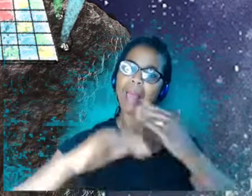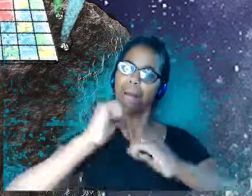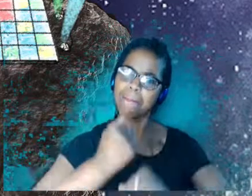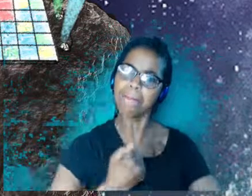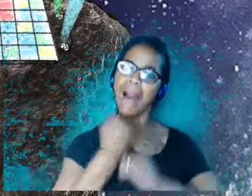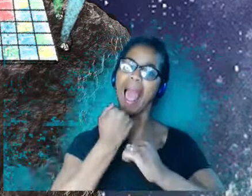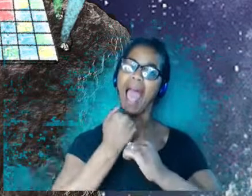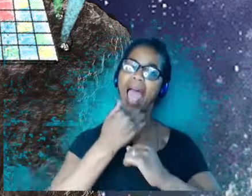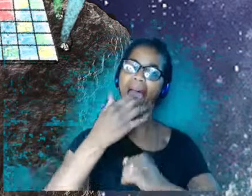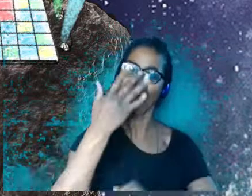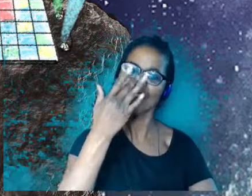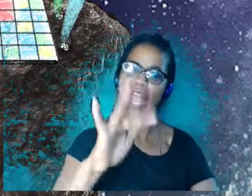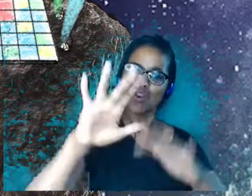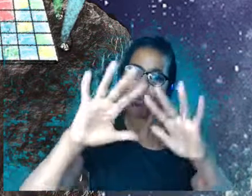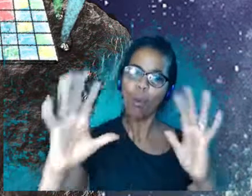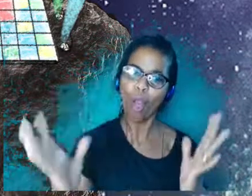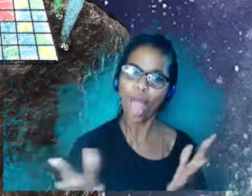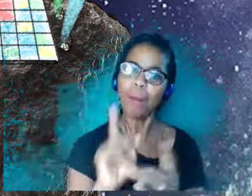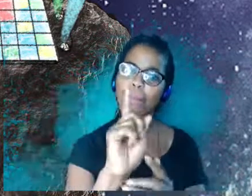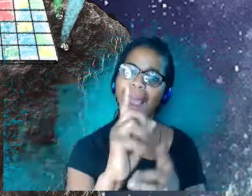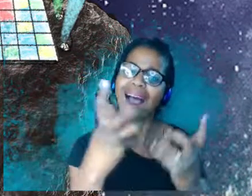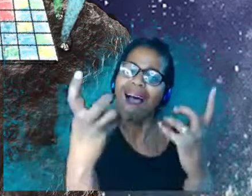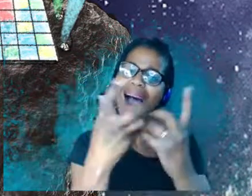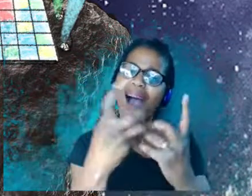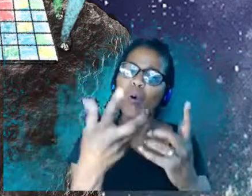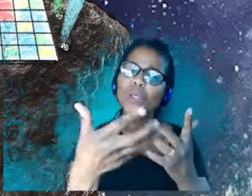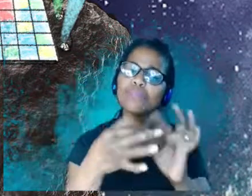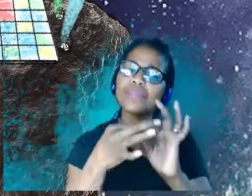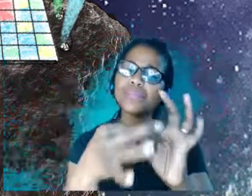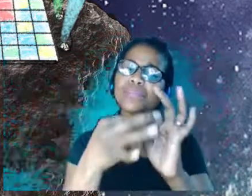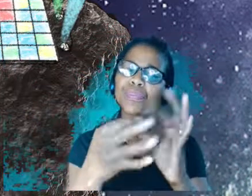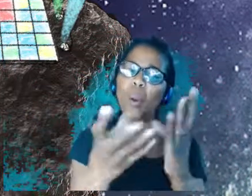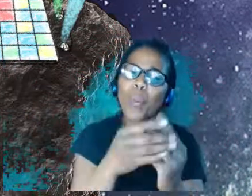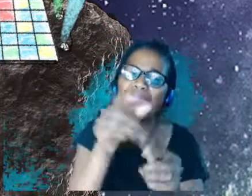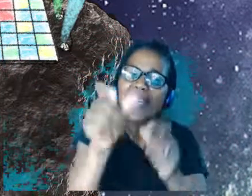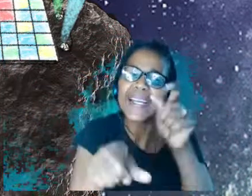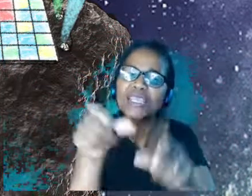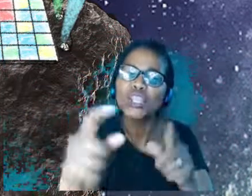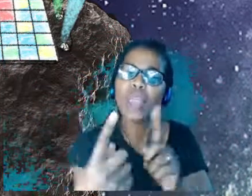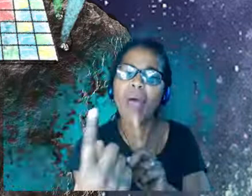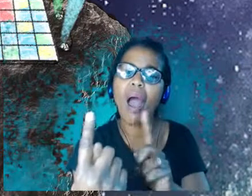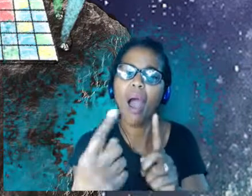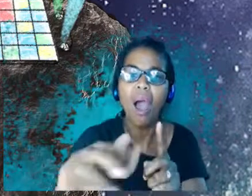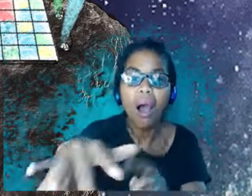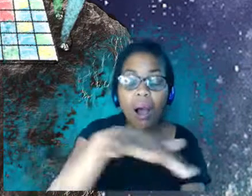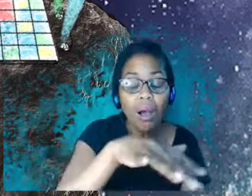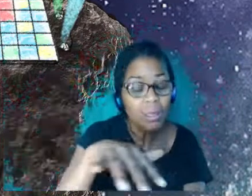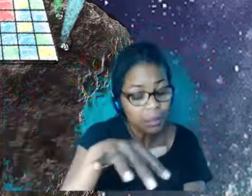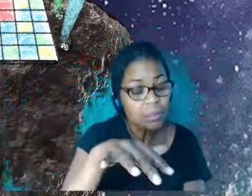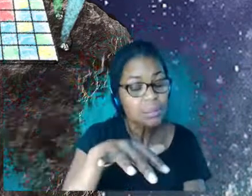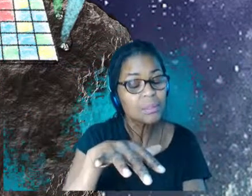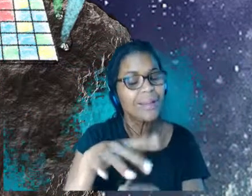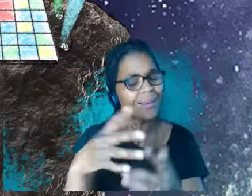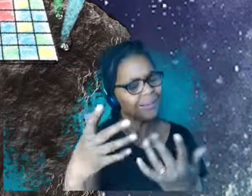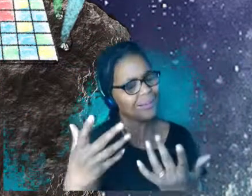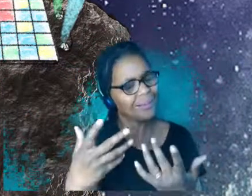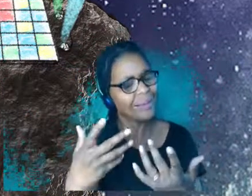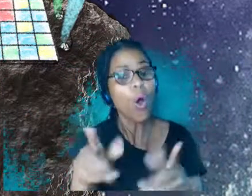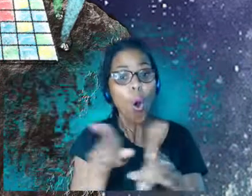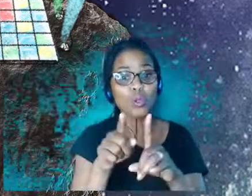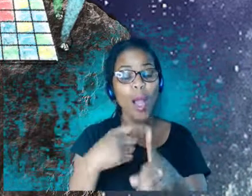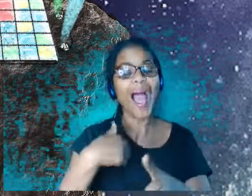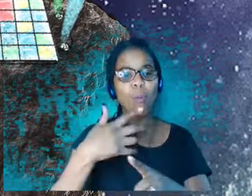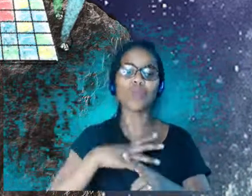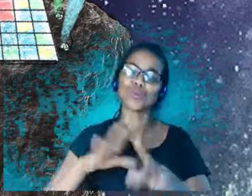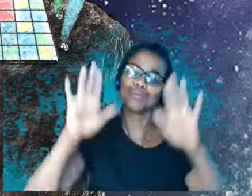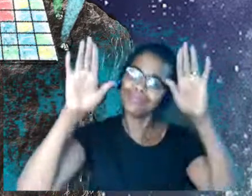and how you interact with each performer in this space. And actually, I also want to honor the, the pervasive media studio,